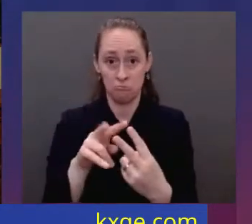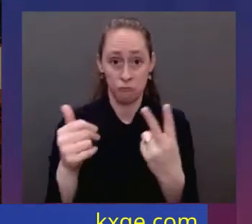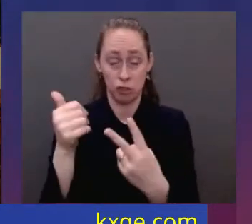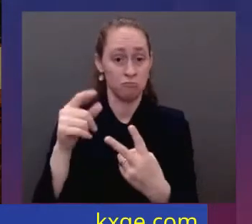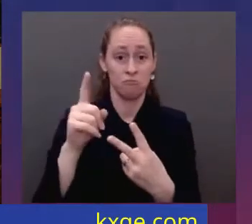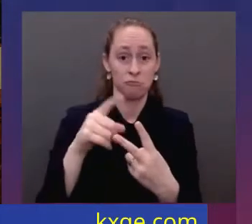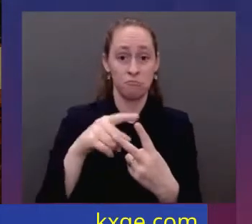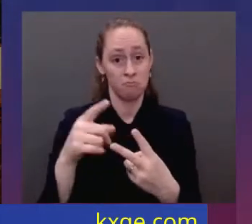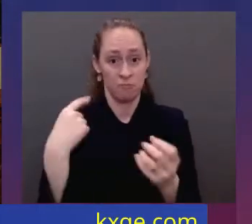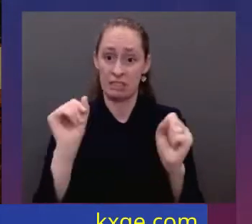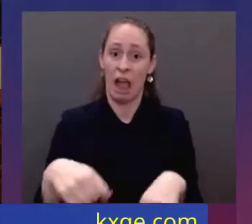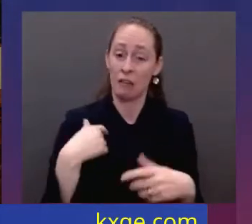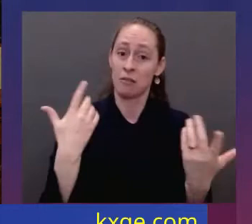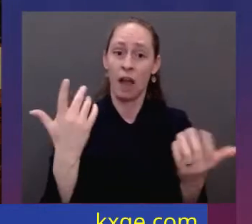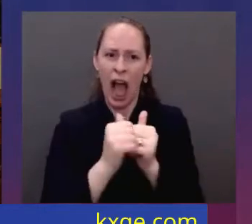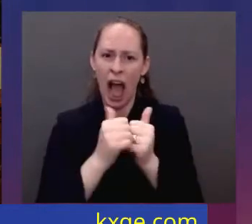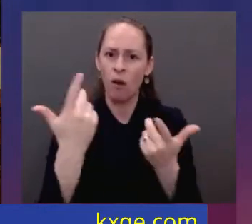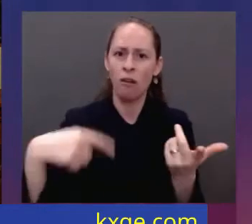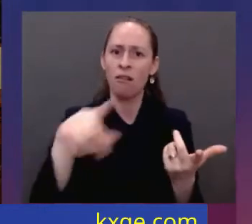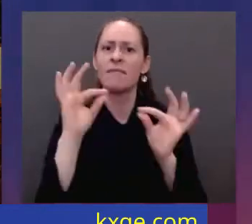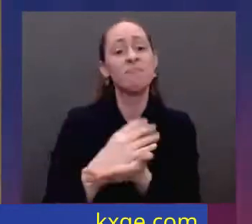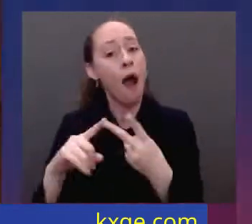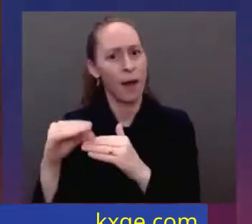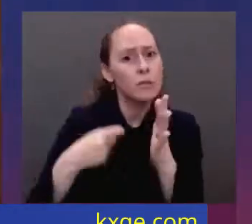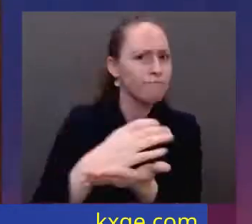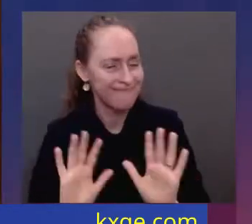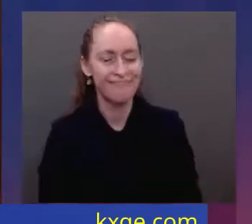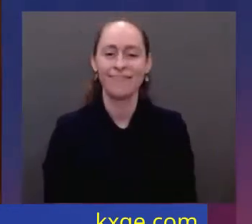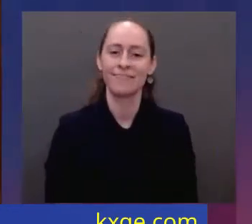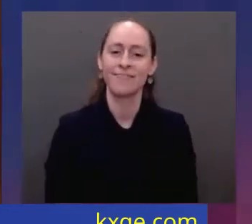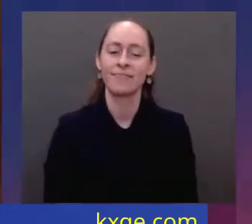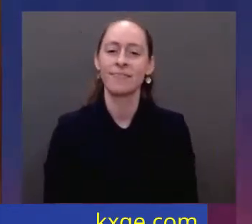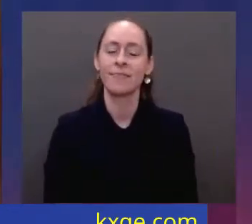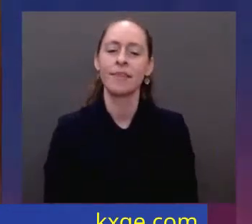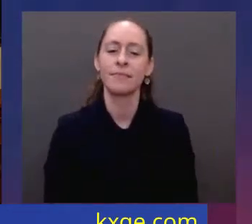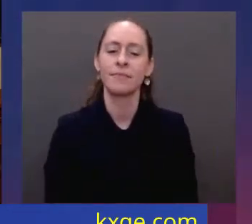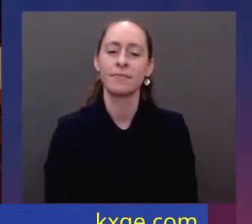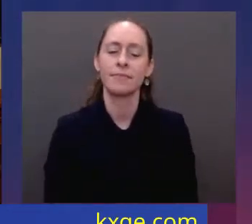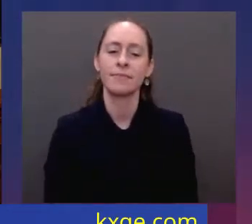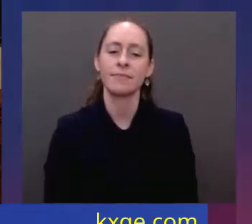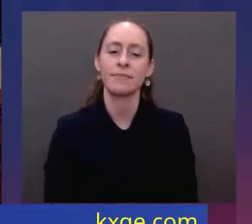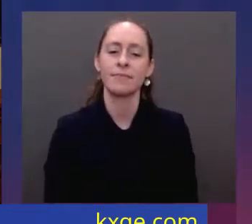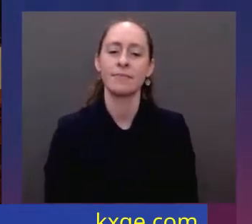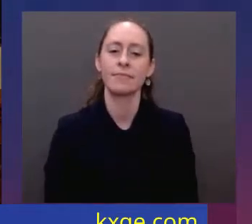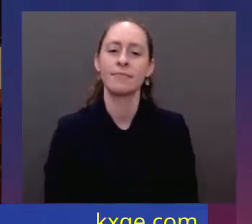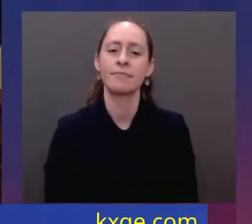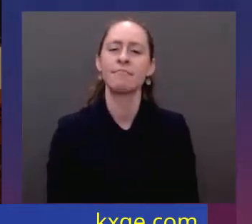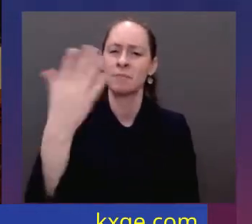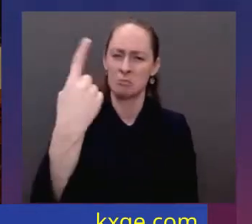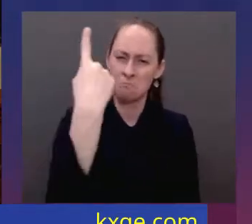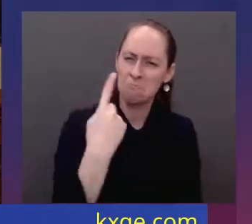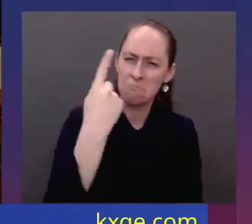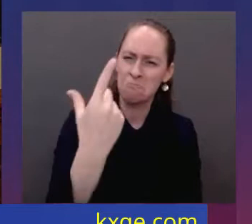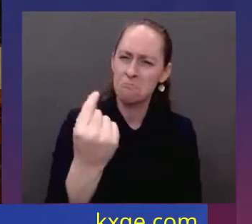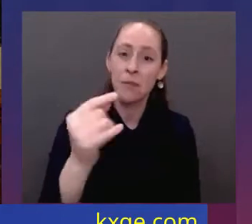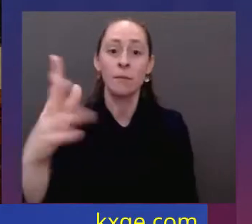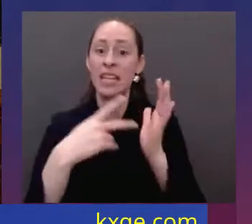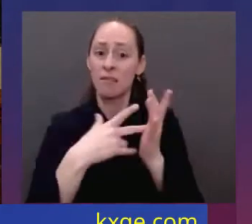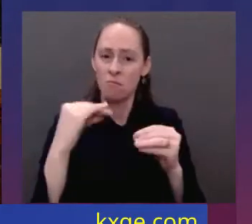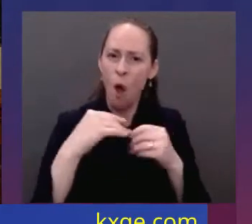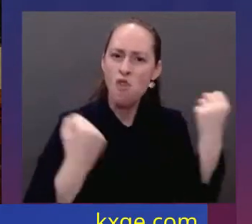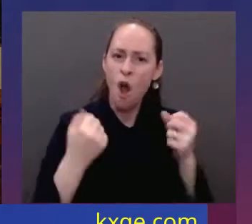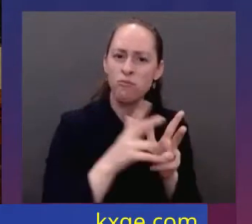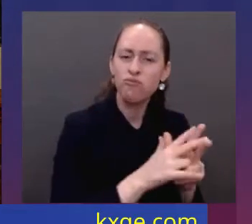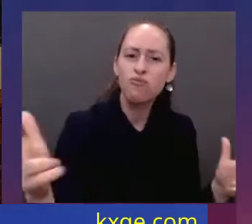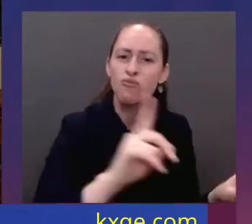to fight inflation. Lower your costs, not your wages. That means make more cars and semiconductors in America. More infrastructure